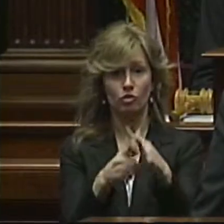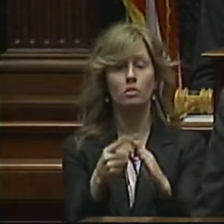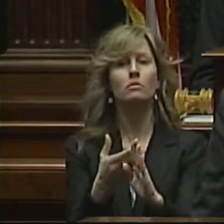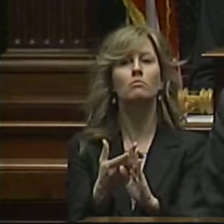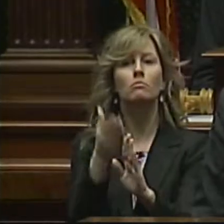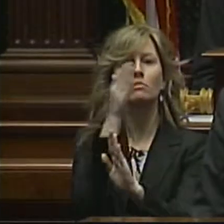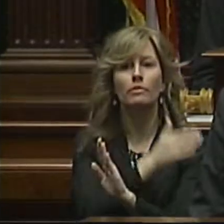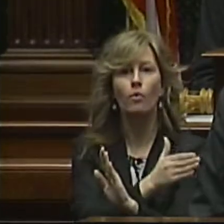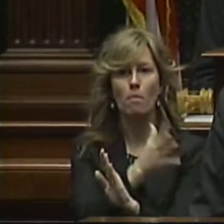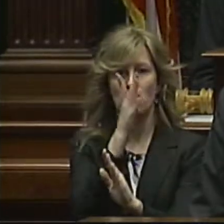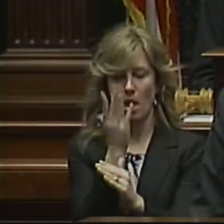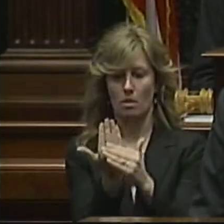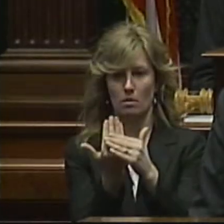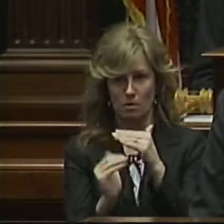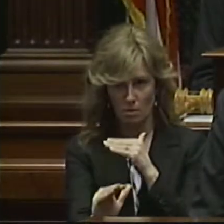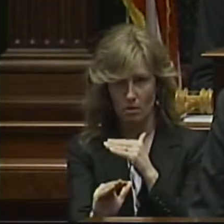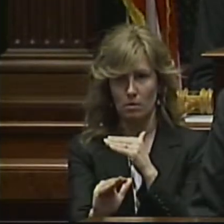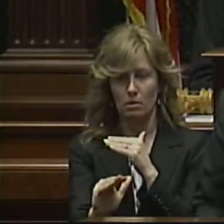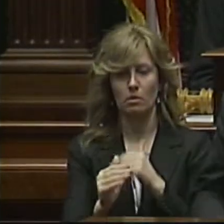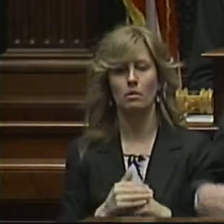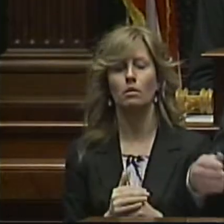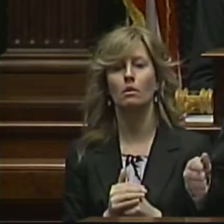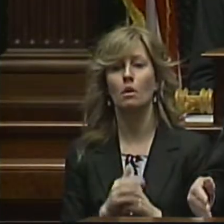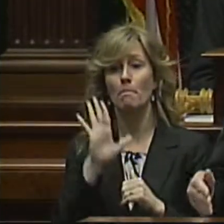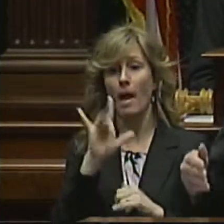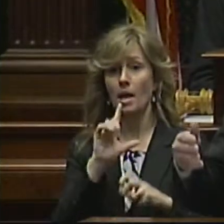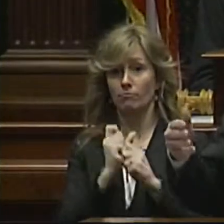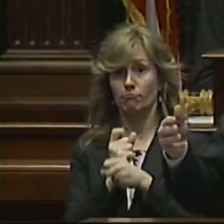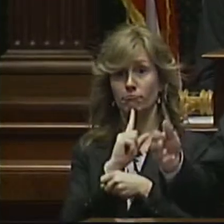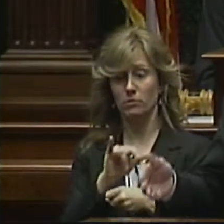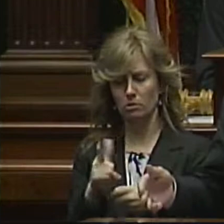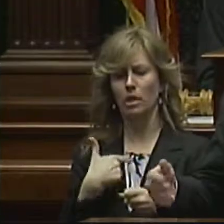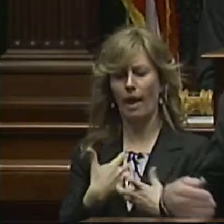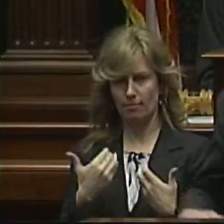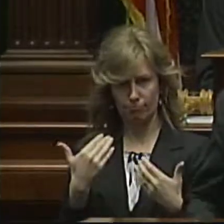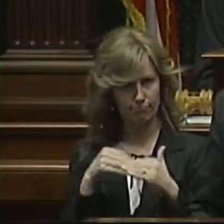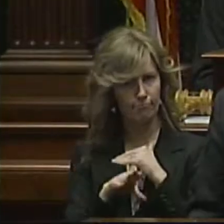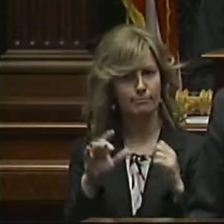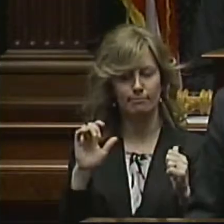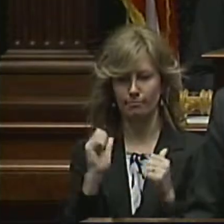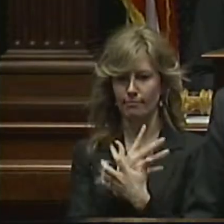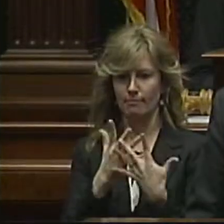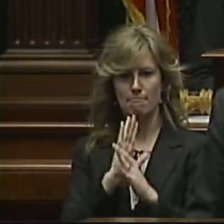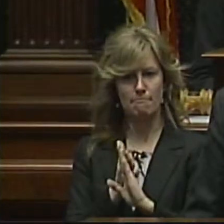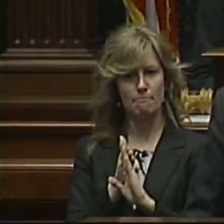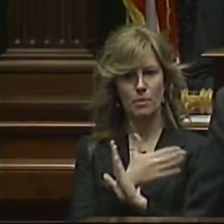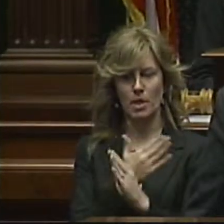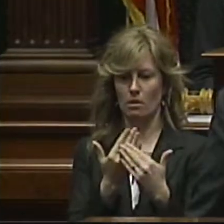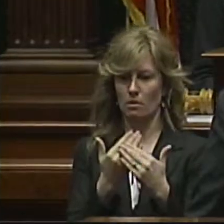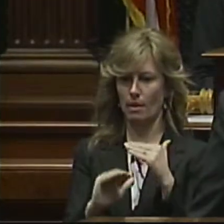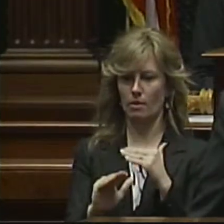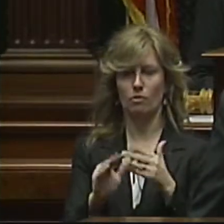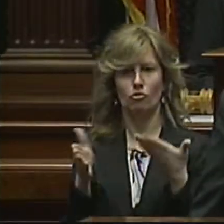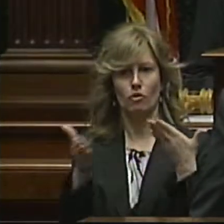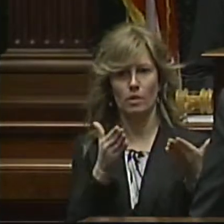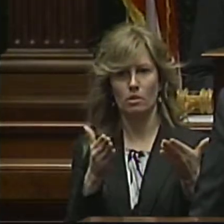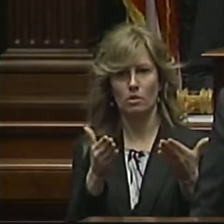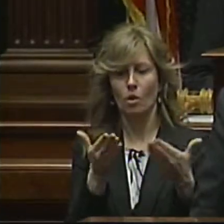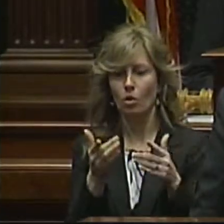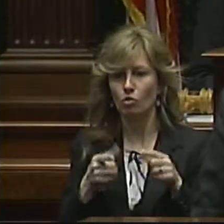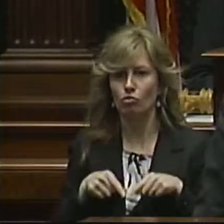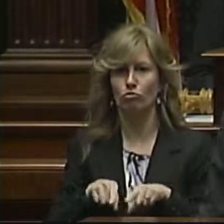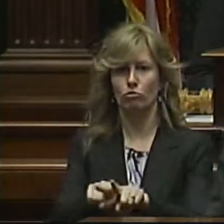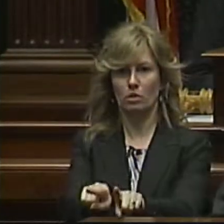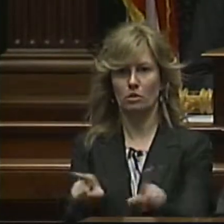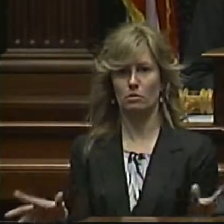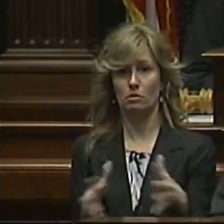a mother gives birth to her child, by ensuring that she has access to prenatal services throughout her pregnancy.